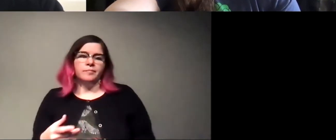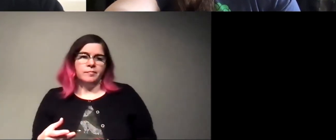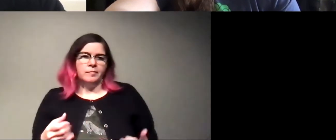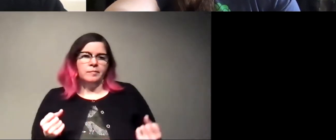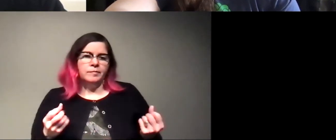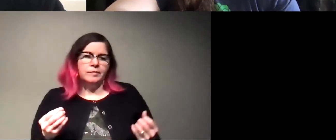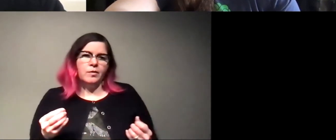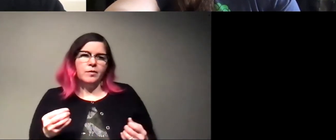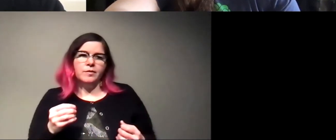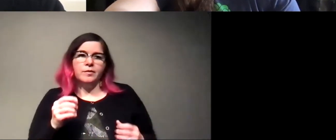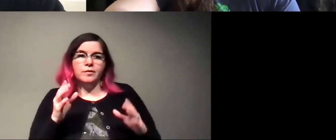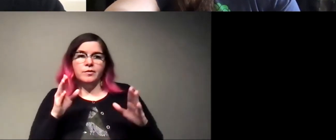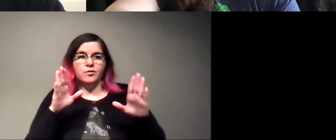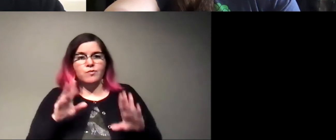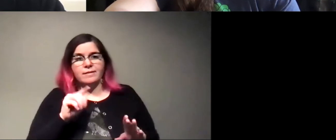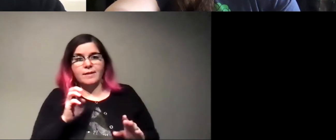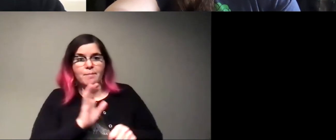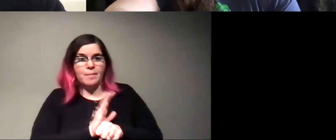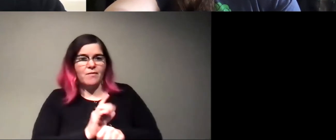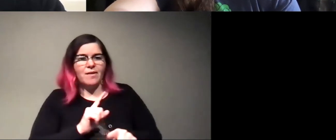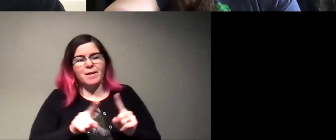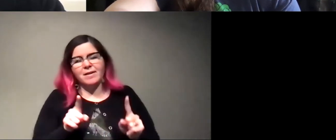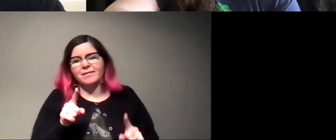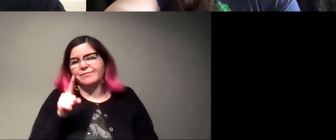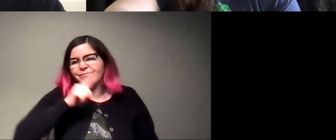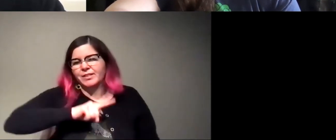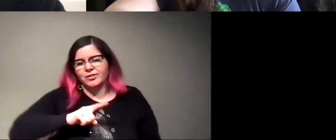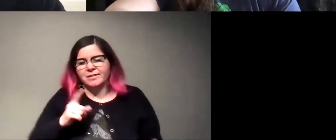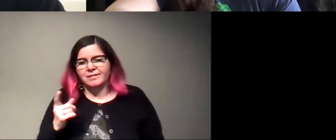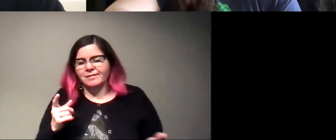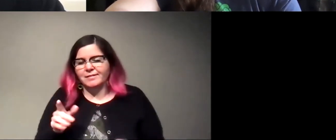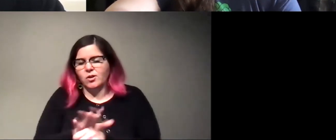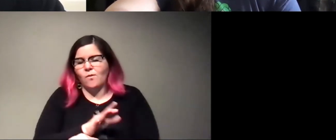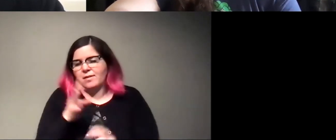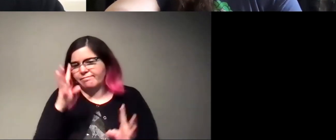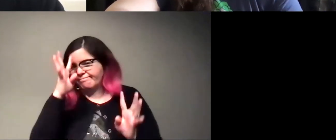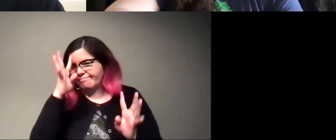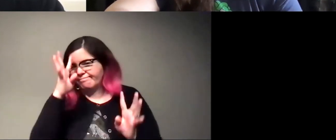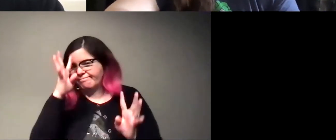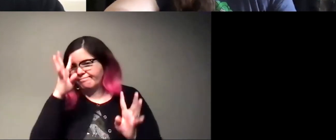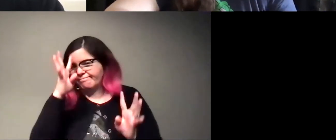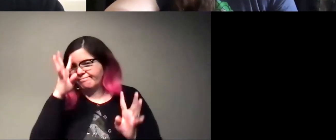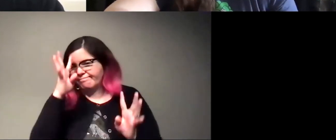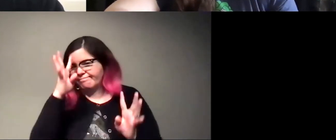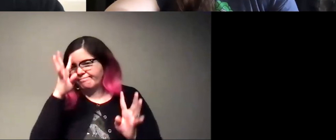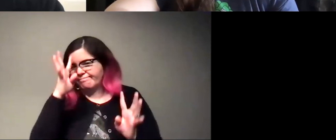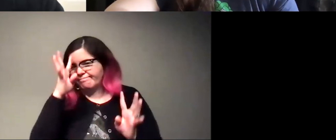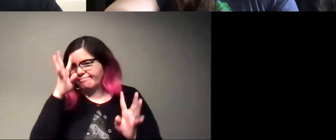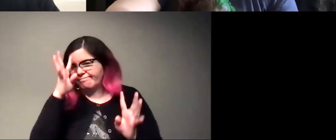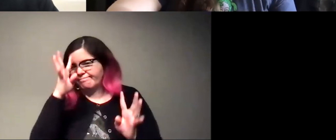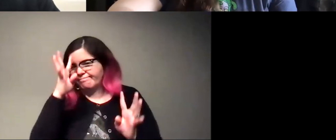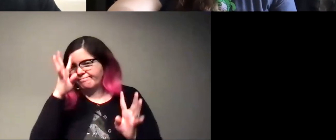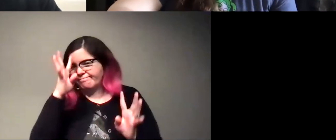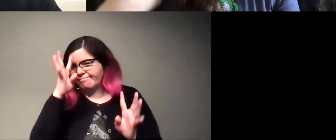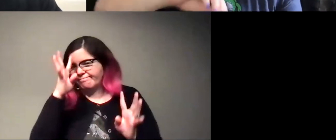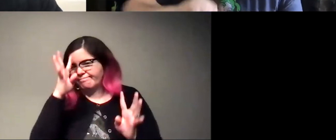it's a, it's a really great zombie movie, but it's, it's completely fiction. It's completely fantasy. Cool. A couple of people have asked, um,